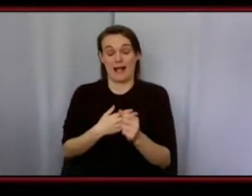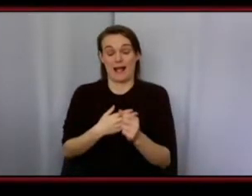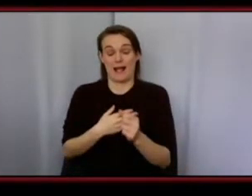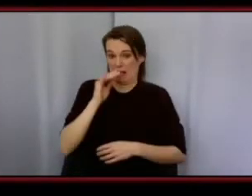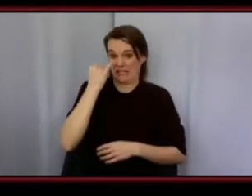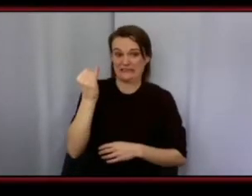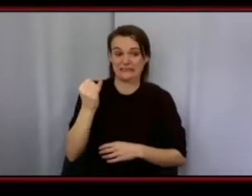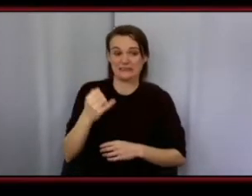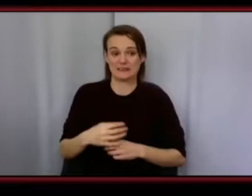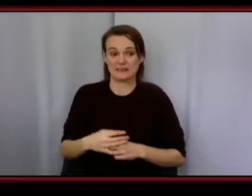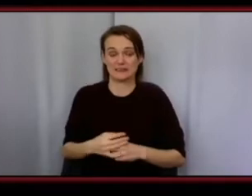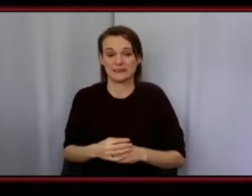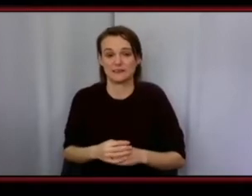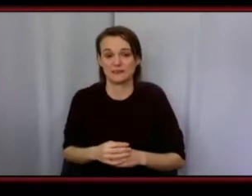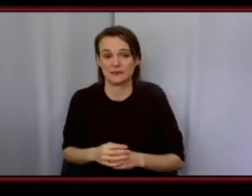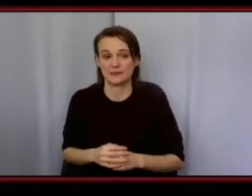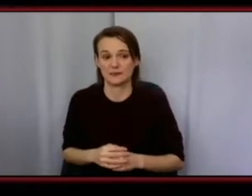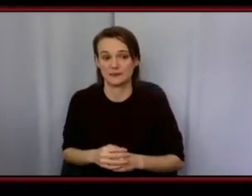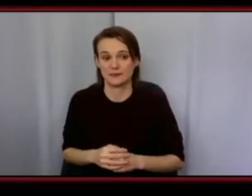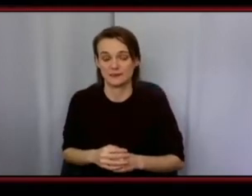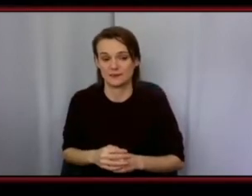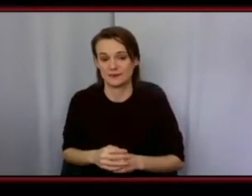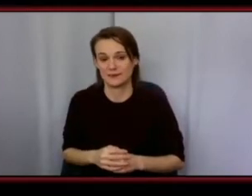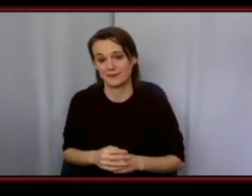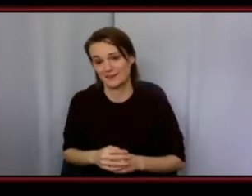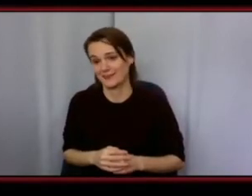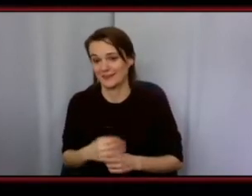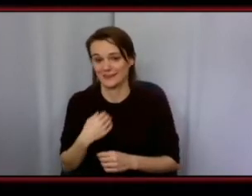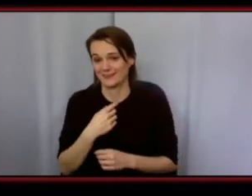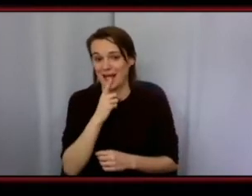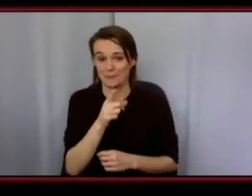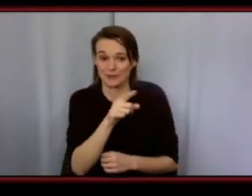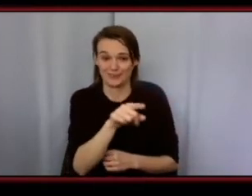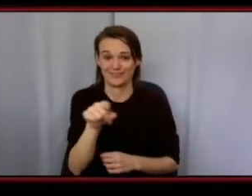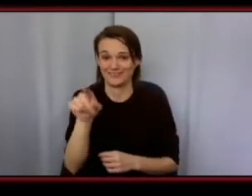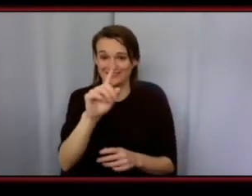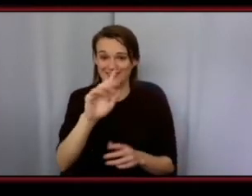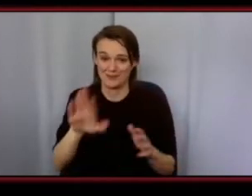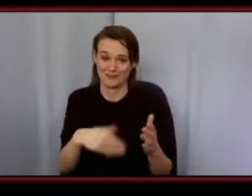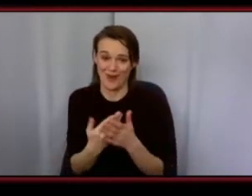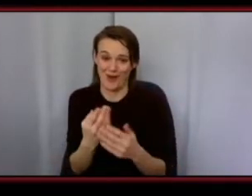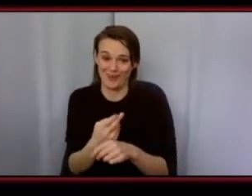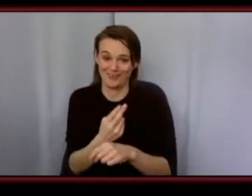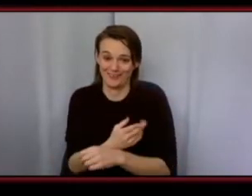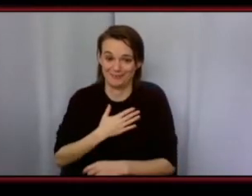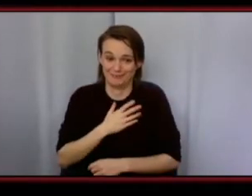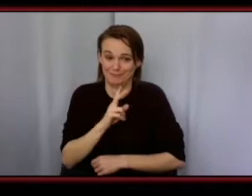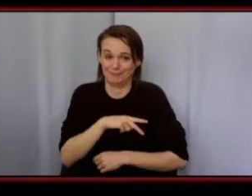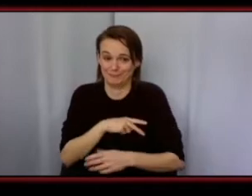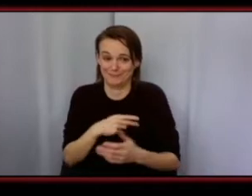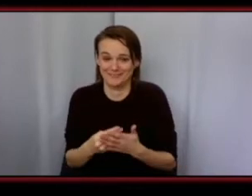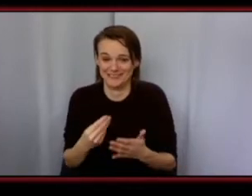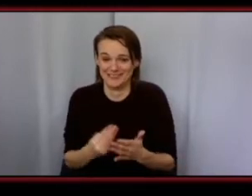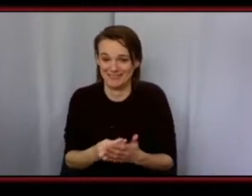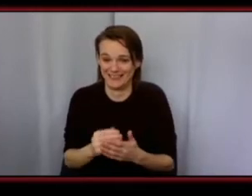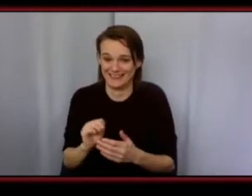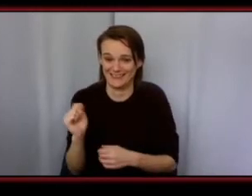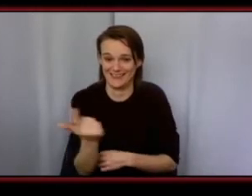i think i can say that probably around the pandas probably used some of their personal money at one point to start their business so um